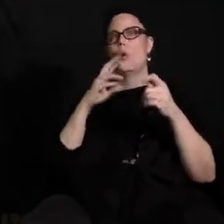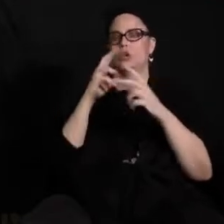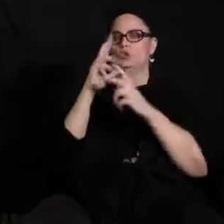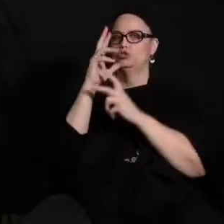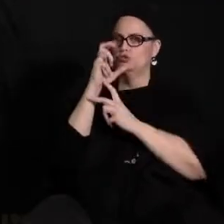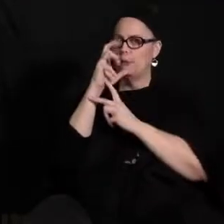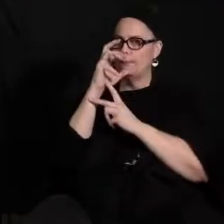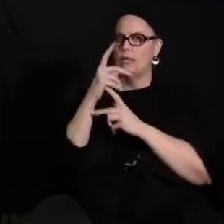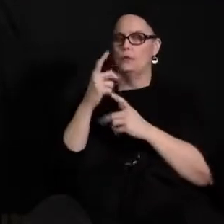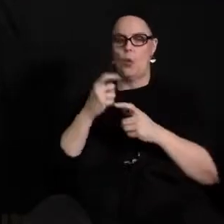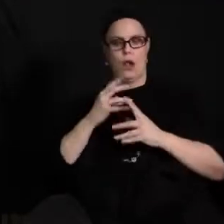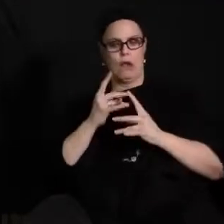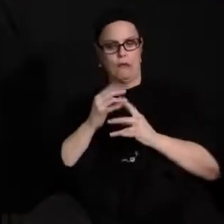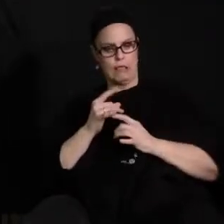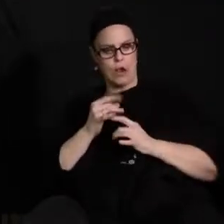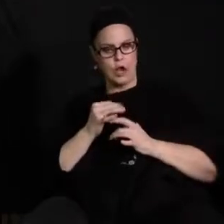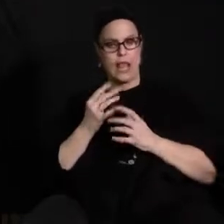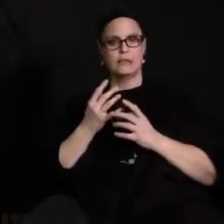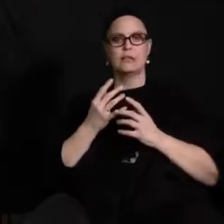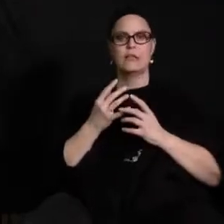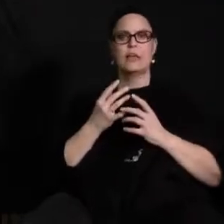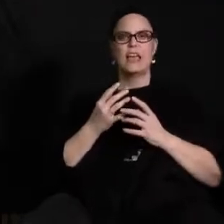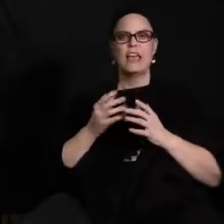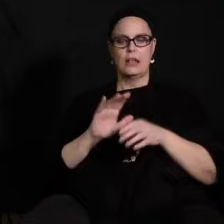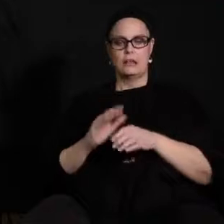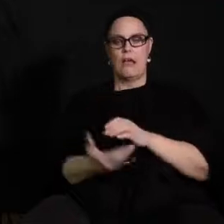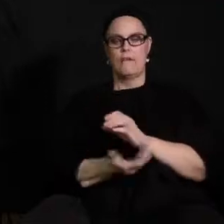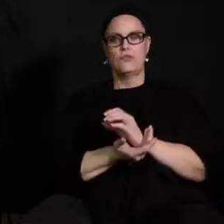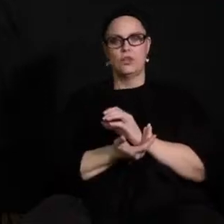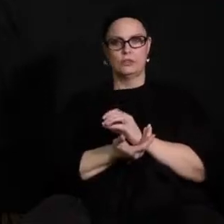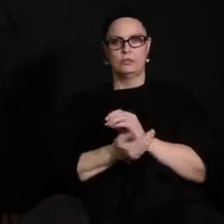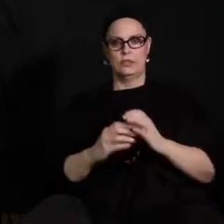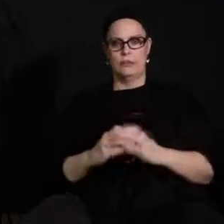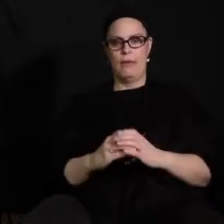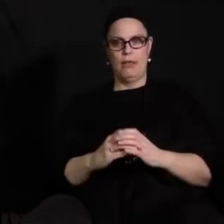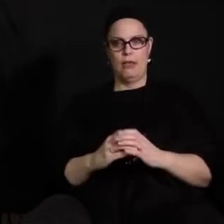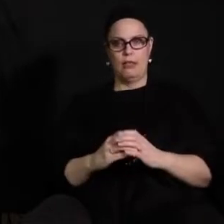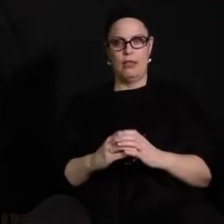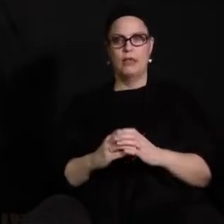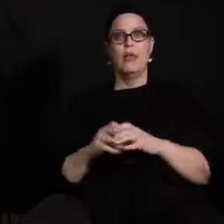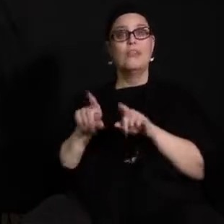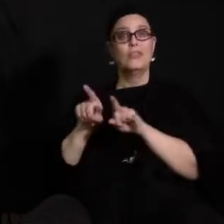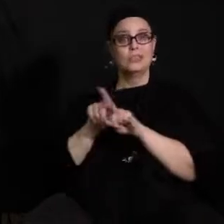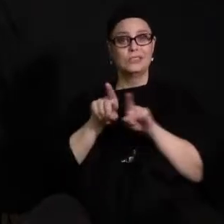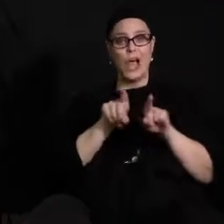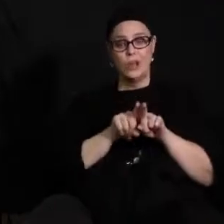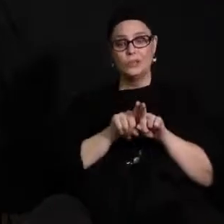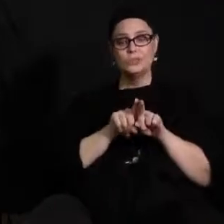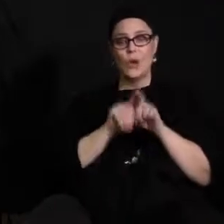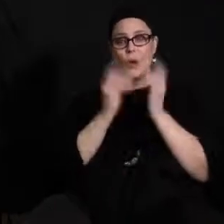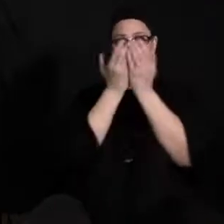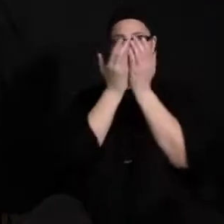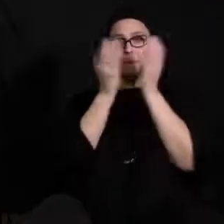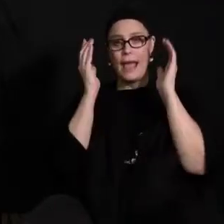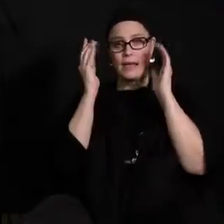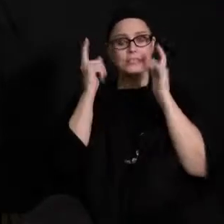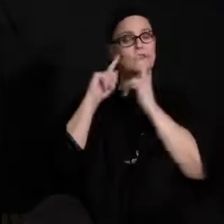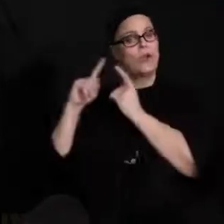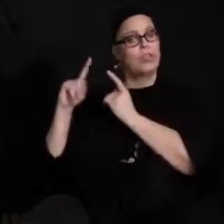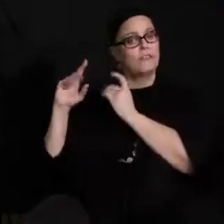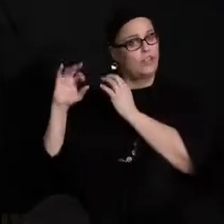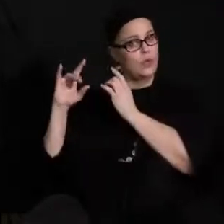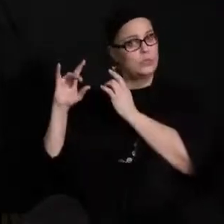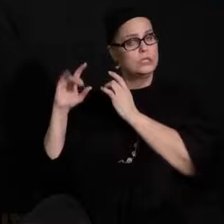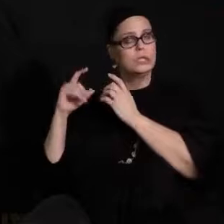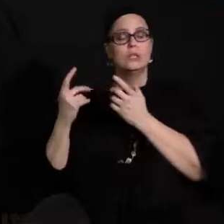clarinet and then there's even uh uh a mask for the flute and so we have we